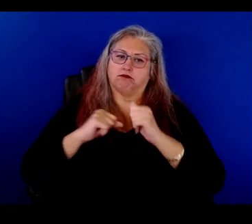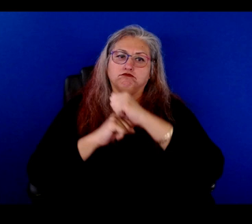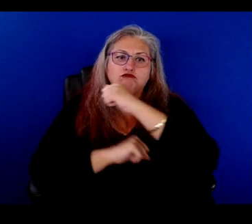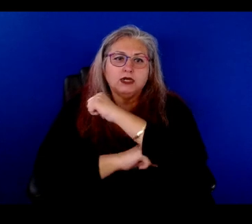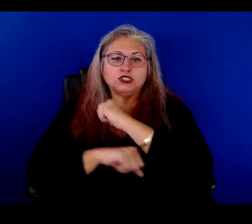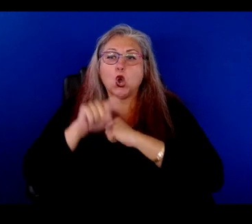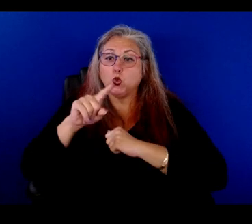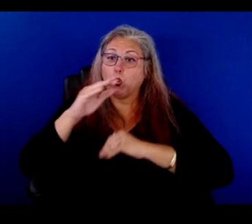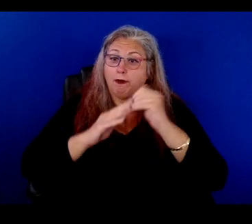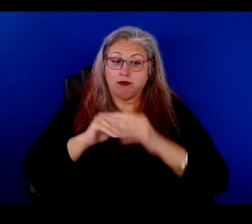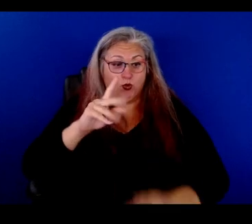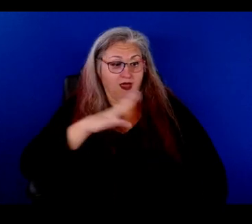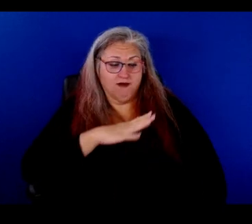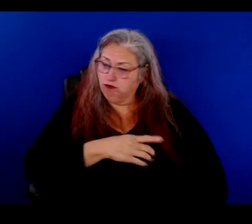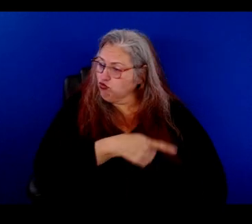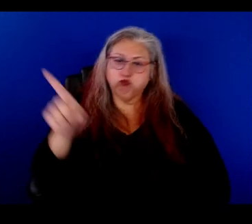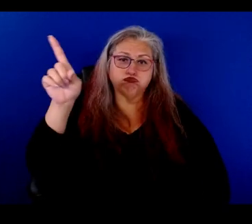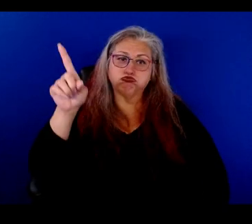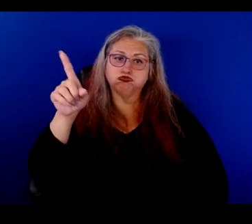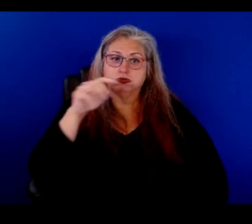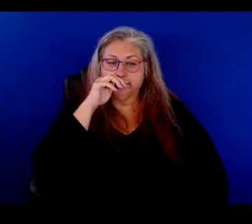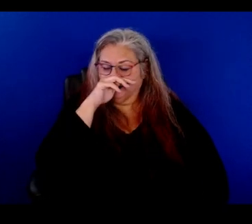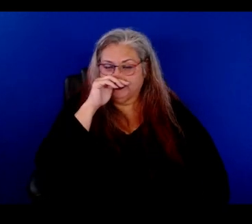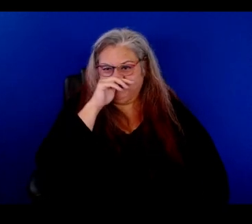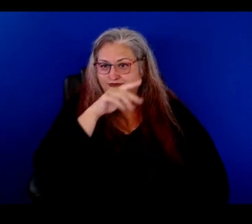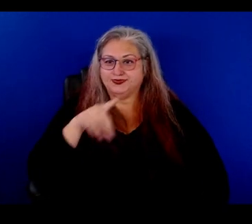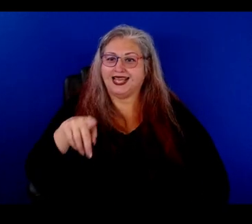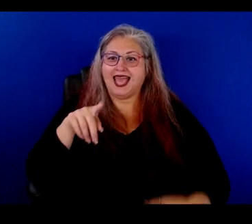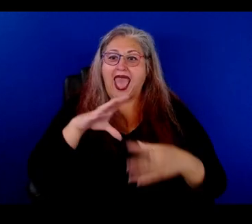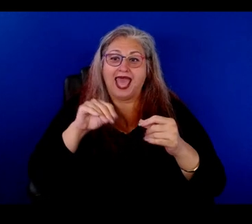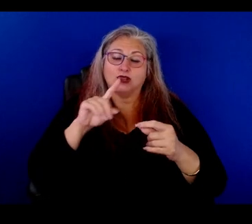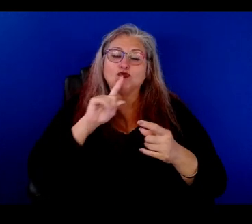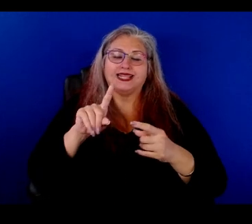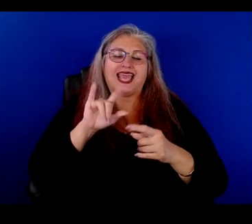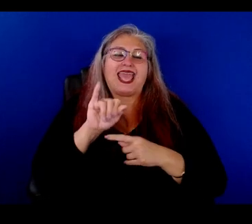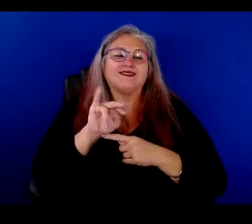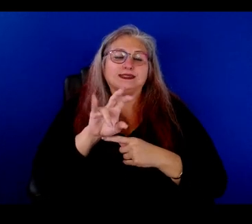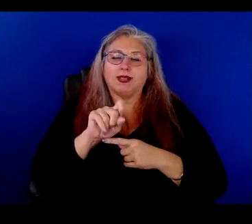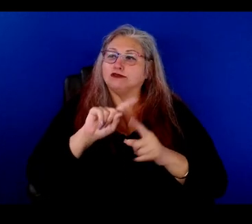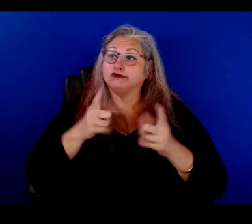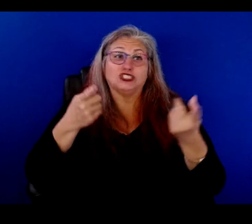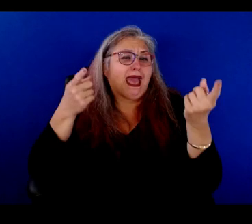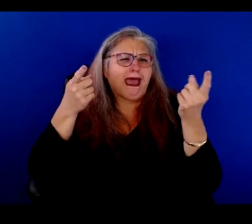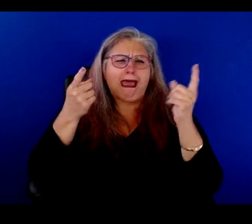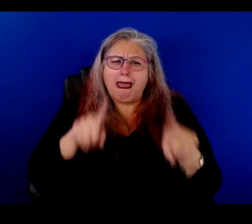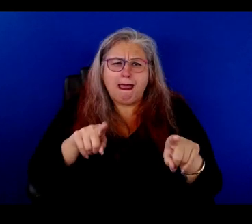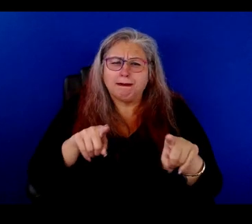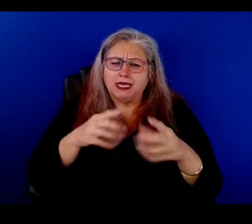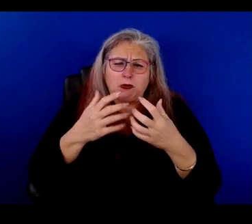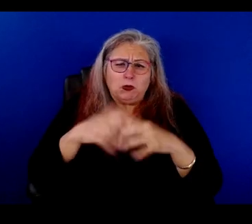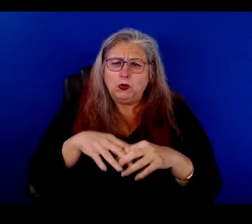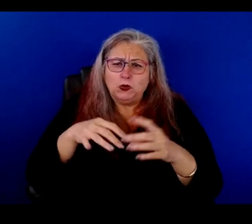So you build it, you're like, okay, vamos, vamos, and so invisible, invisible infrastructure just happened. It would just happen. Yeah. Oh, yeah.